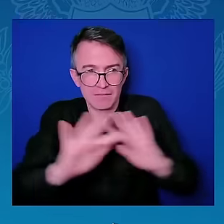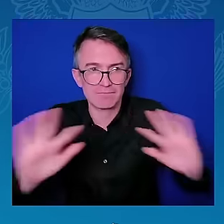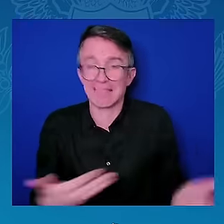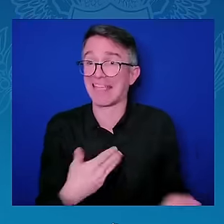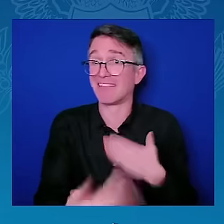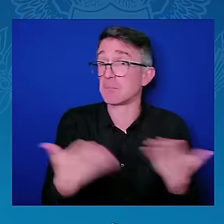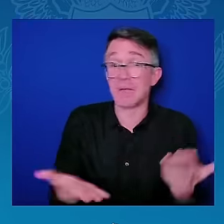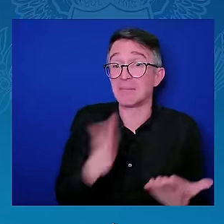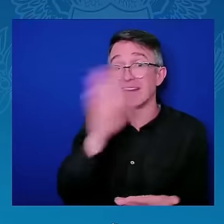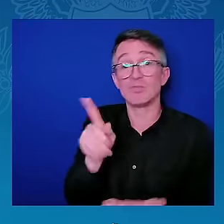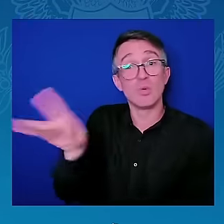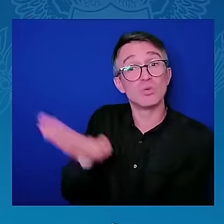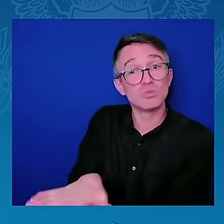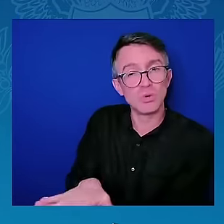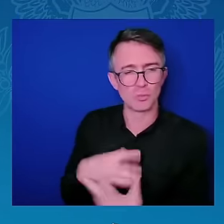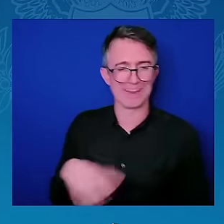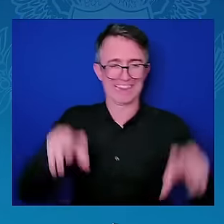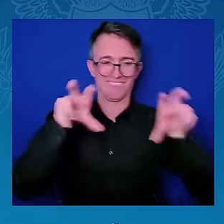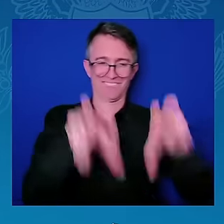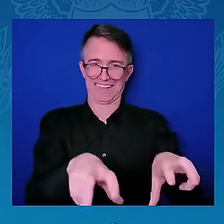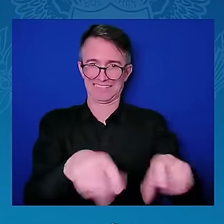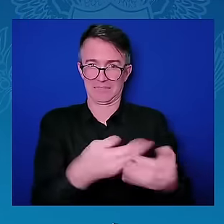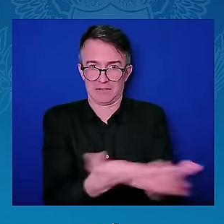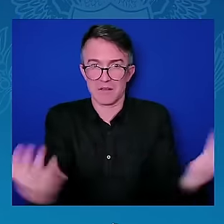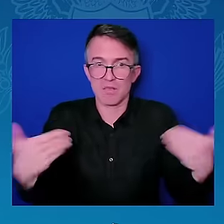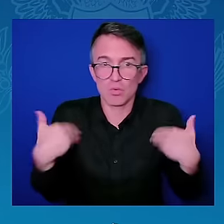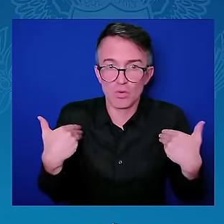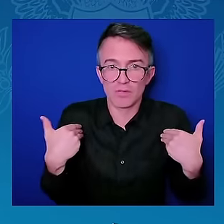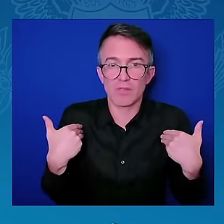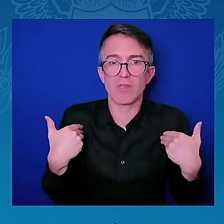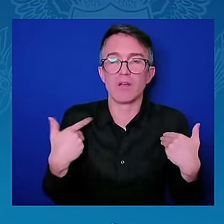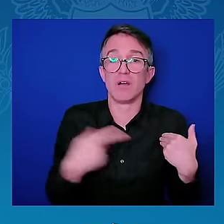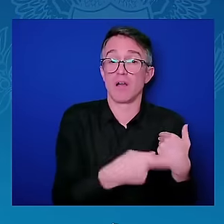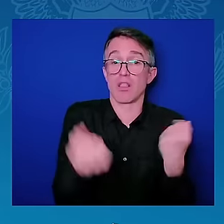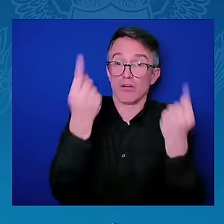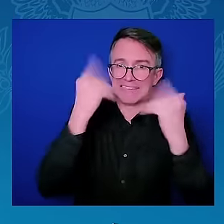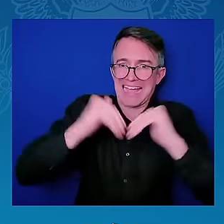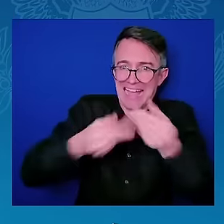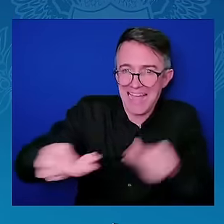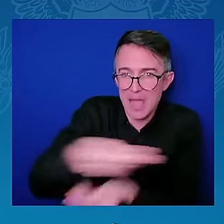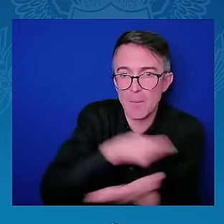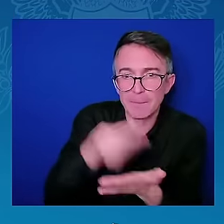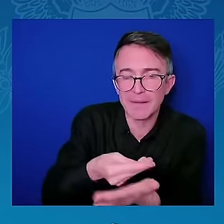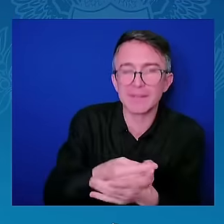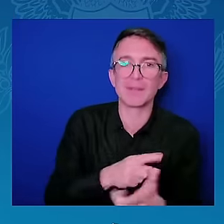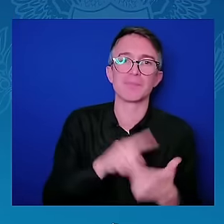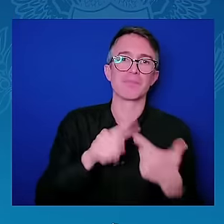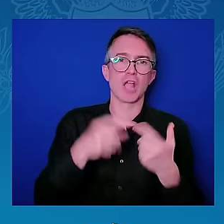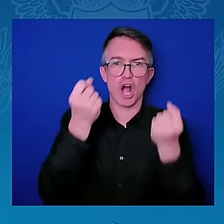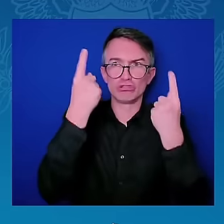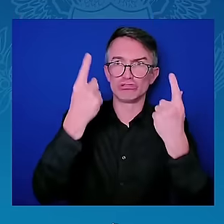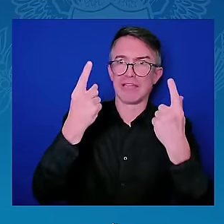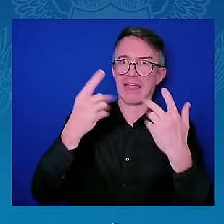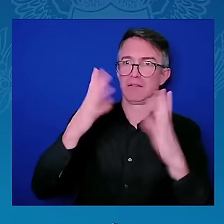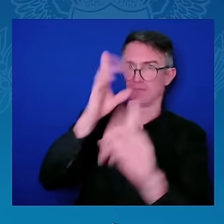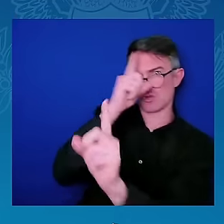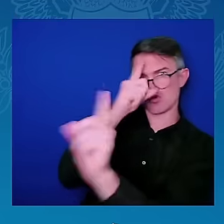people. And we can also use it to better deliver agriculture,